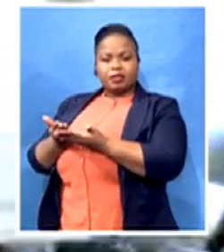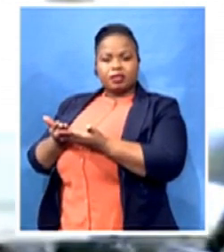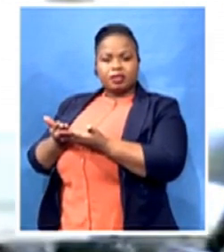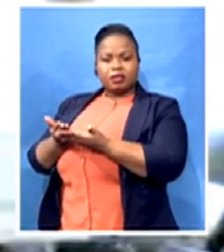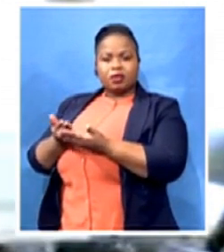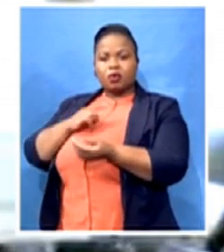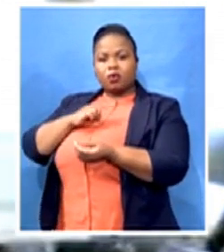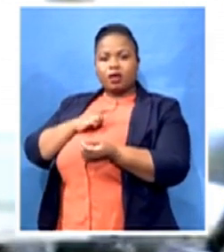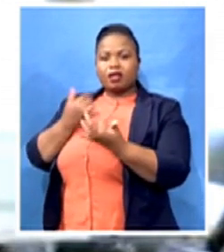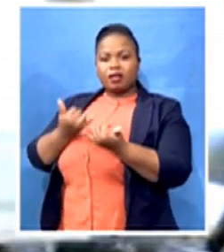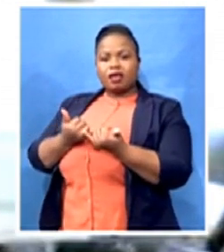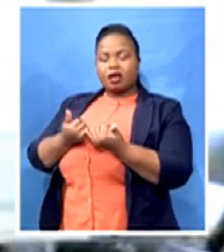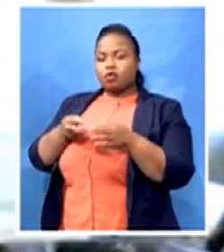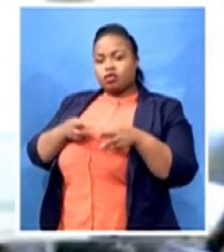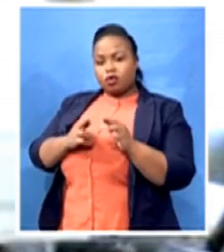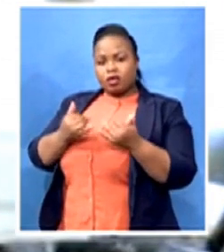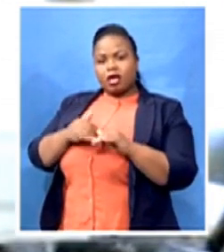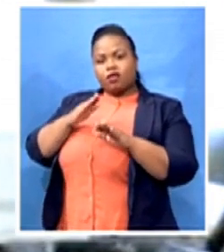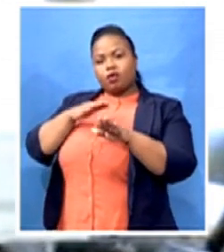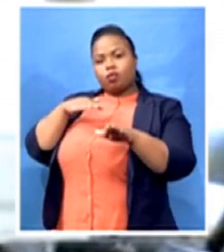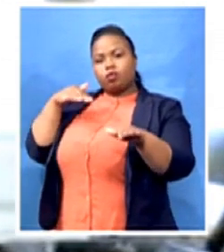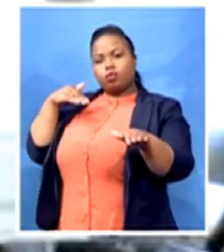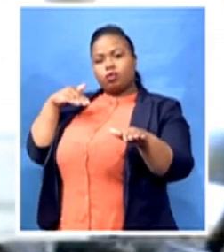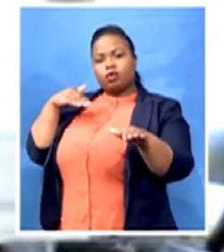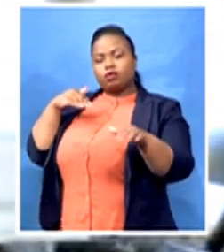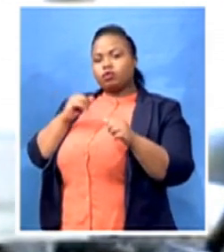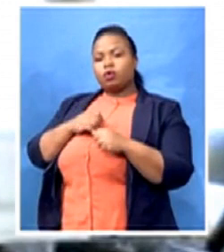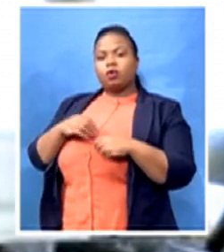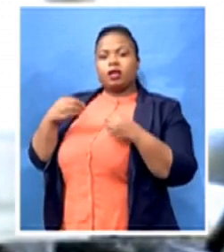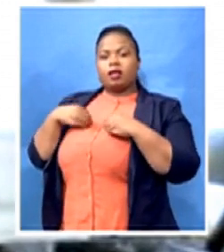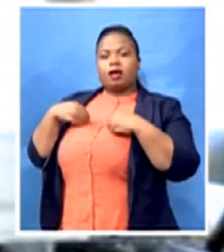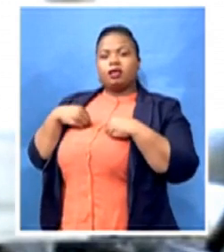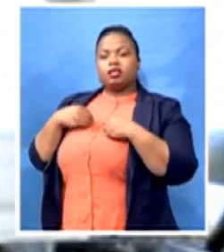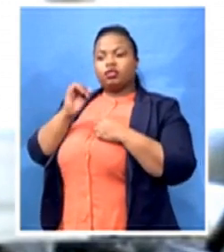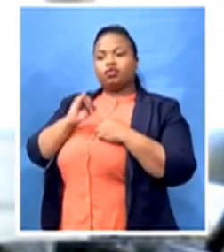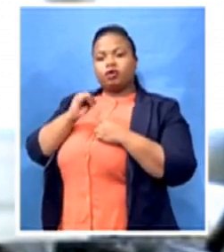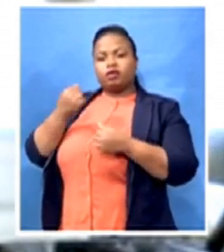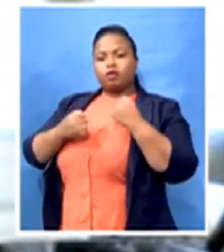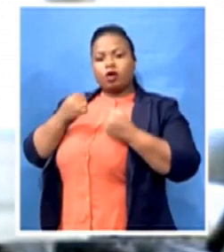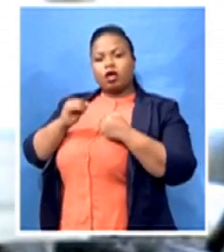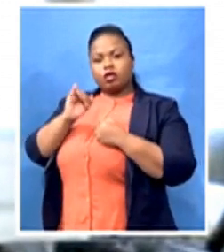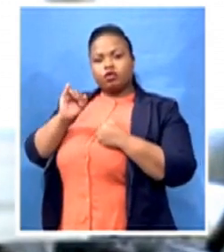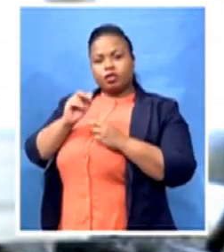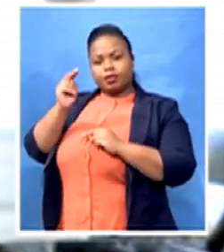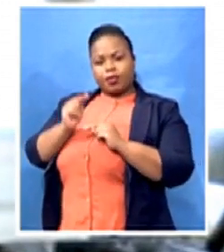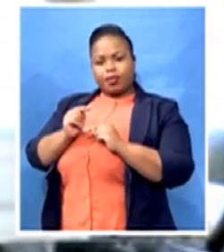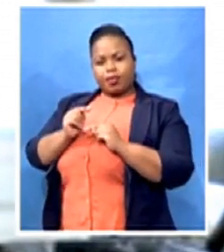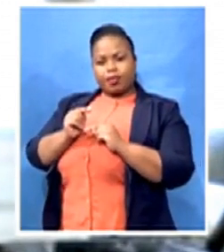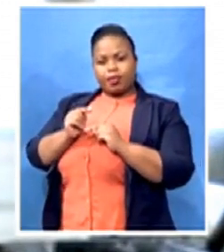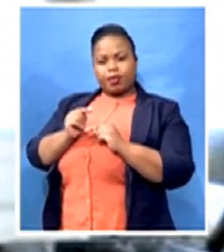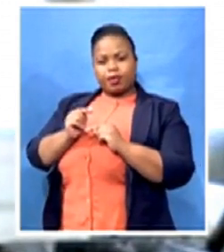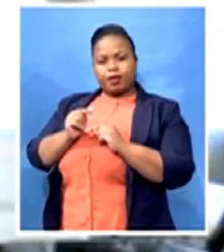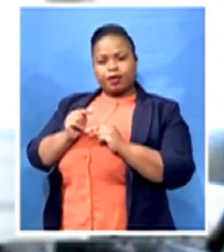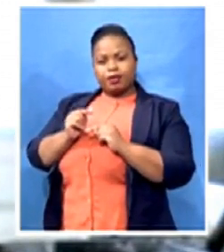example, in so far as vehicle and asset insurance. So they do have a little bit of assistance that they